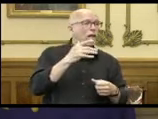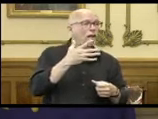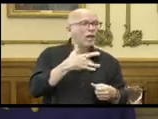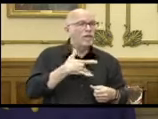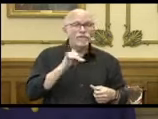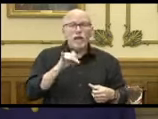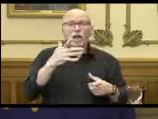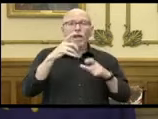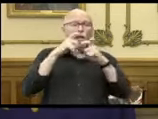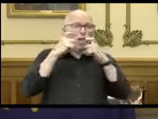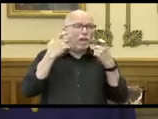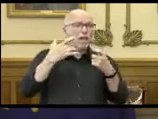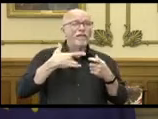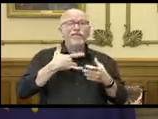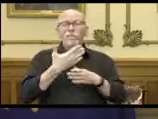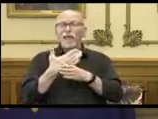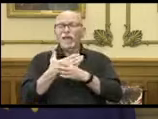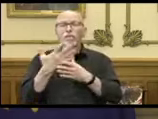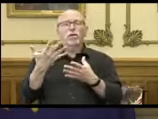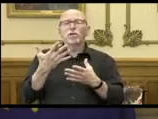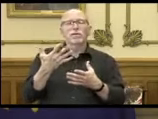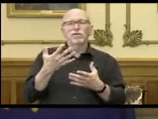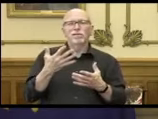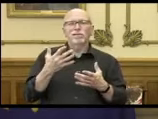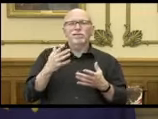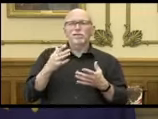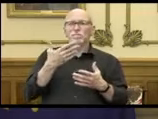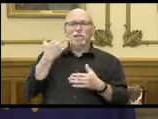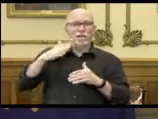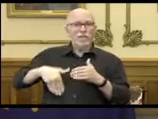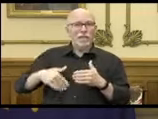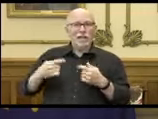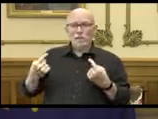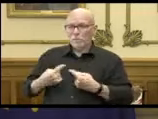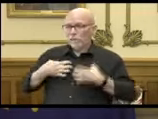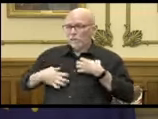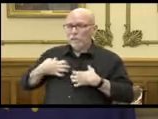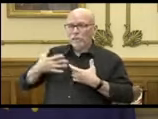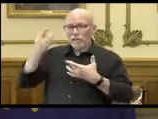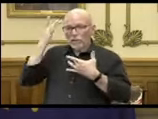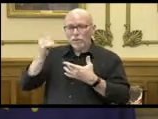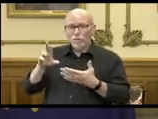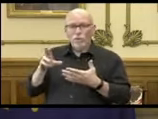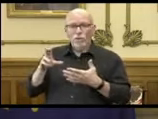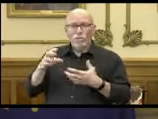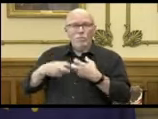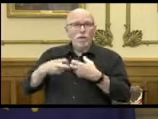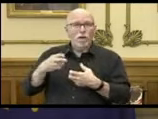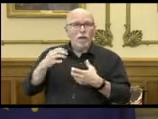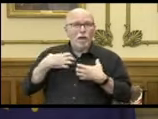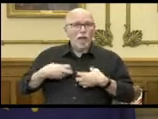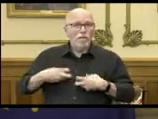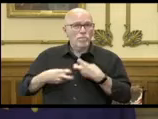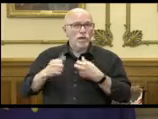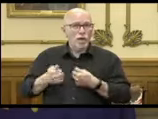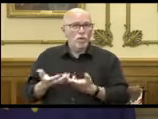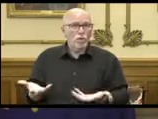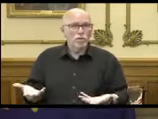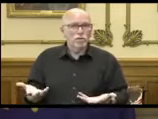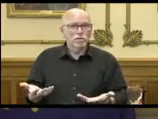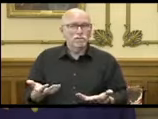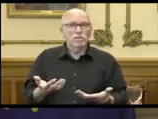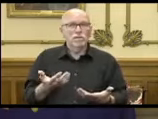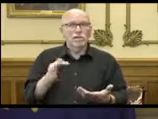of wearing a mask pales in comparison to the pain or inconvenience or hassle it may cause to